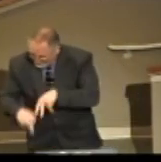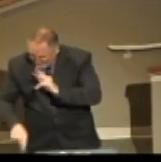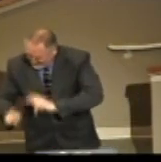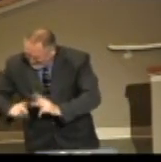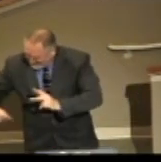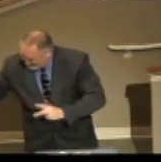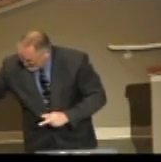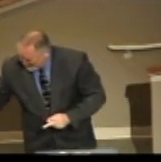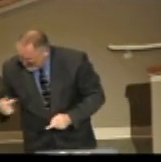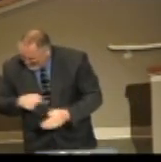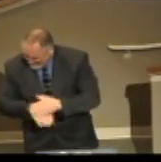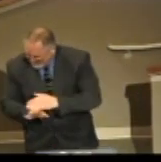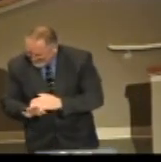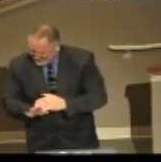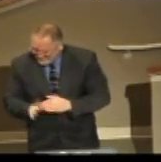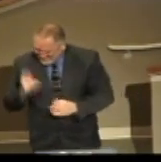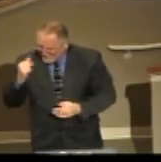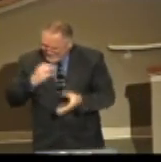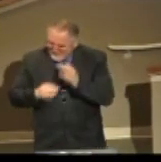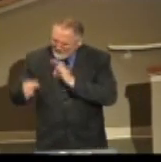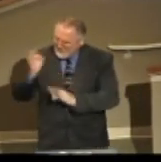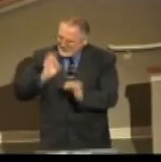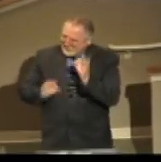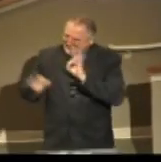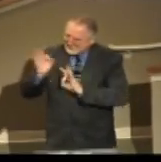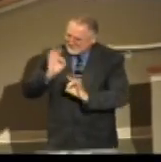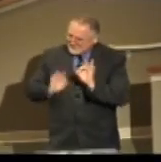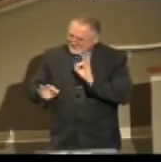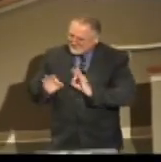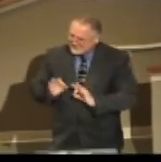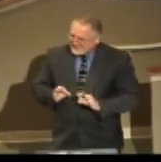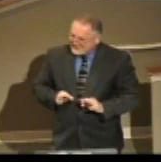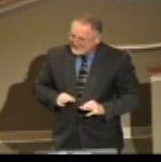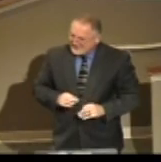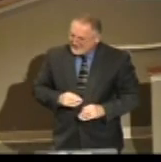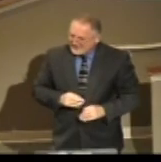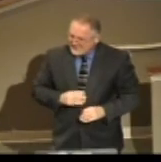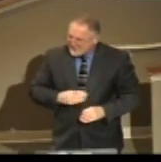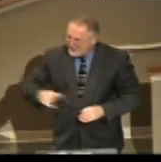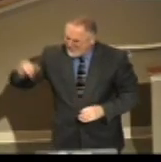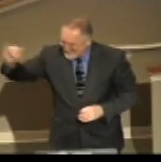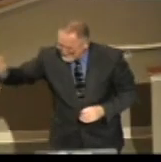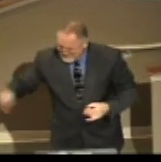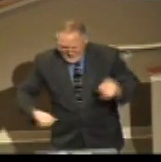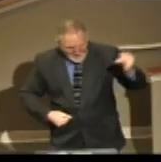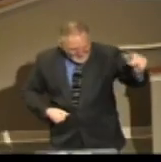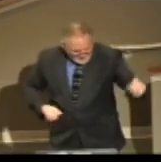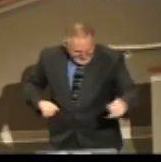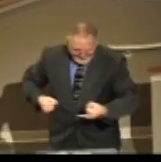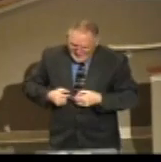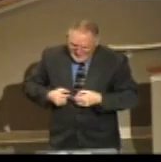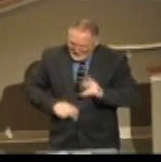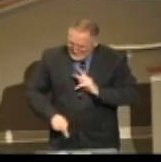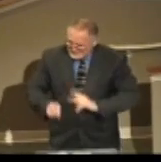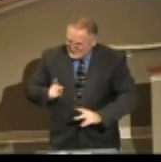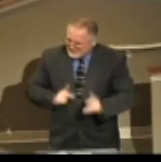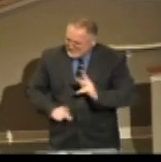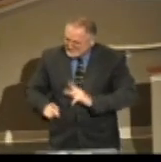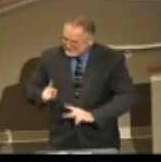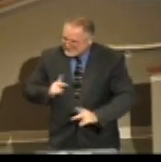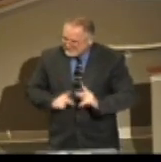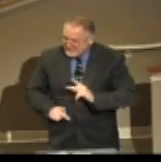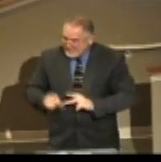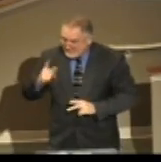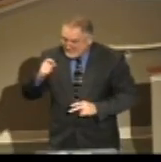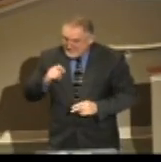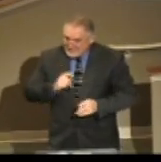house is full. He said, there's still room after we invite everybody. He said, go and buy more to come. I want them to come and taste of my meal. He said,